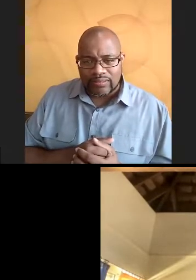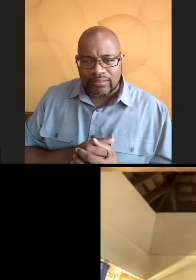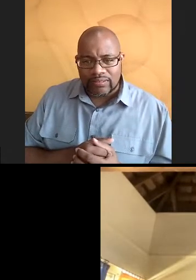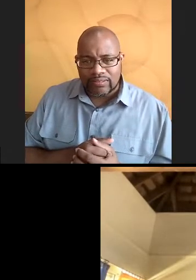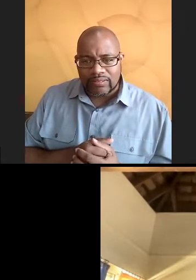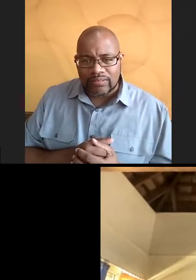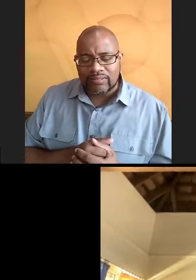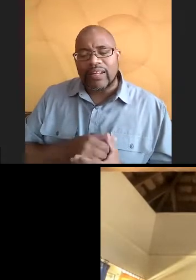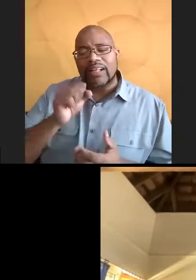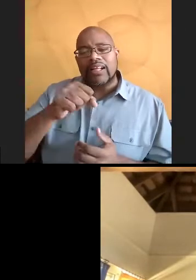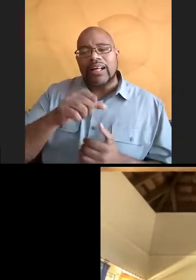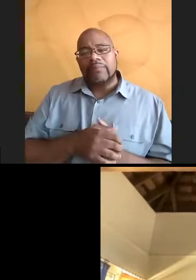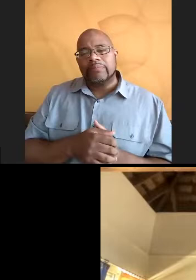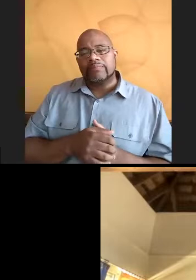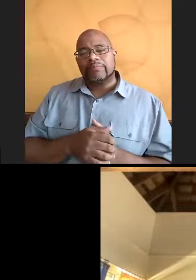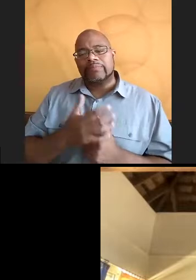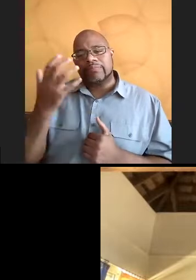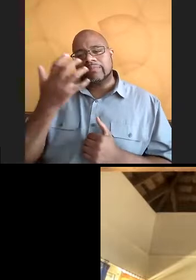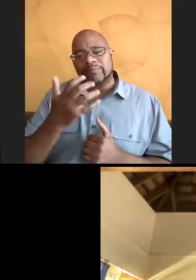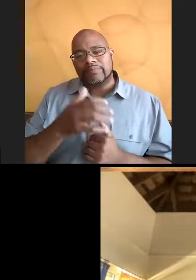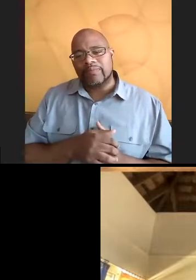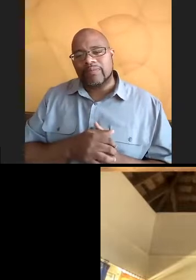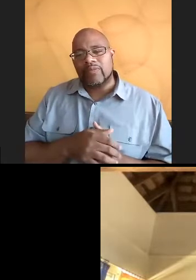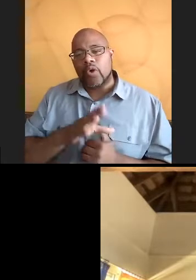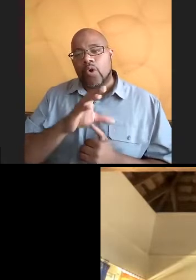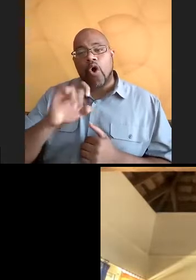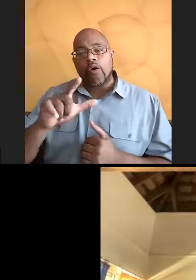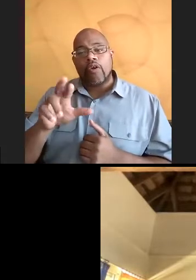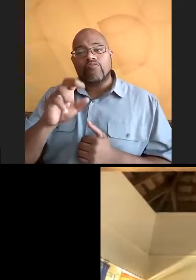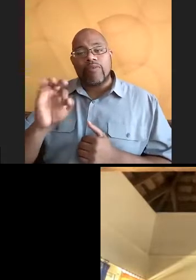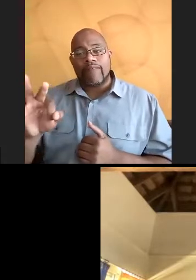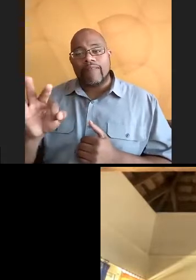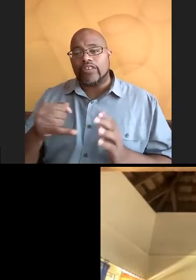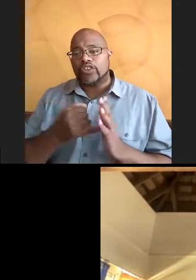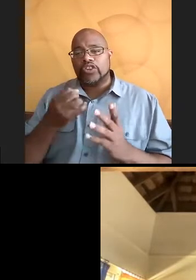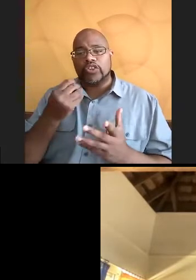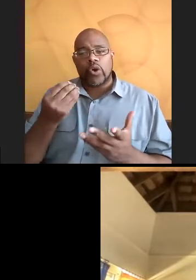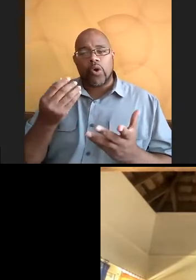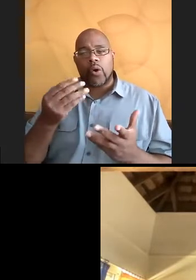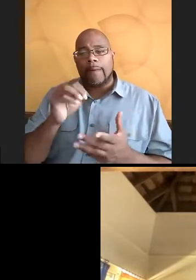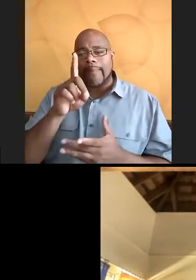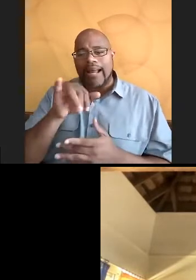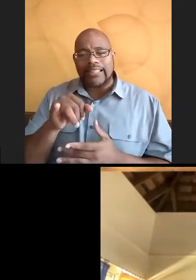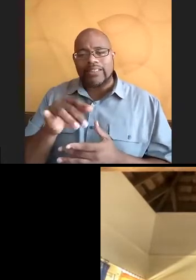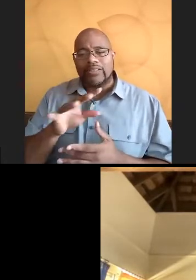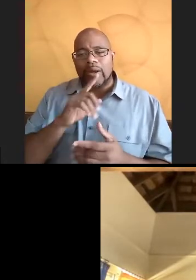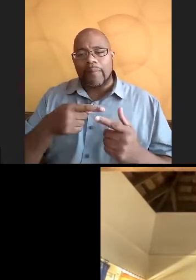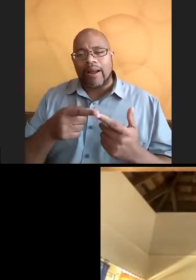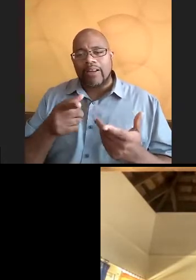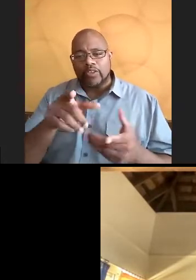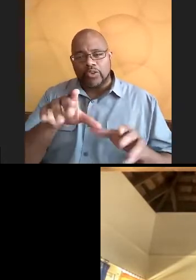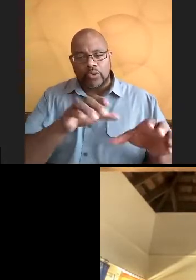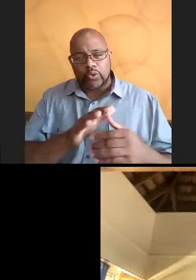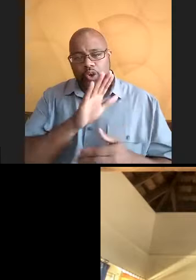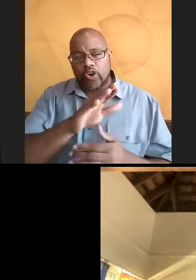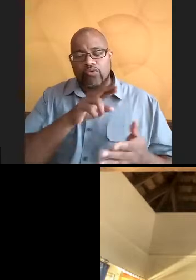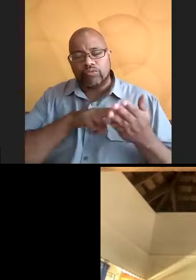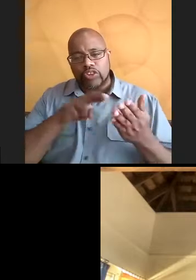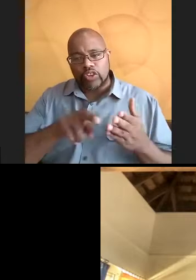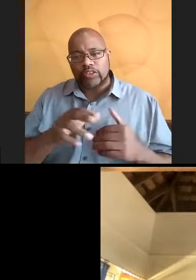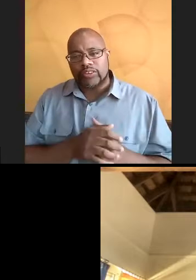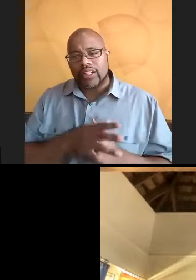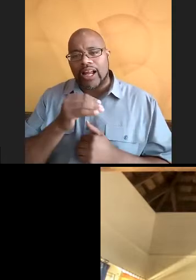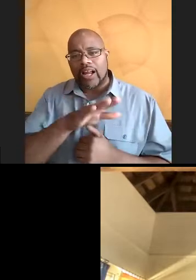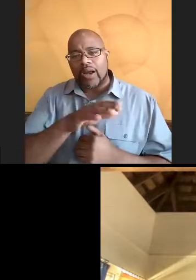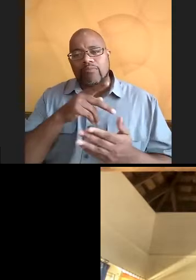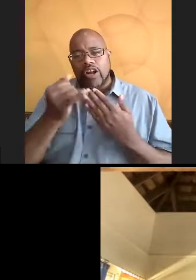Yeah. man. The forewreath. So, just Maddie talked about where she's doing her research and